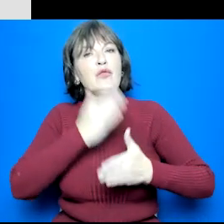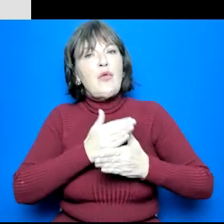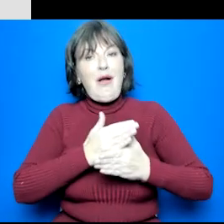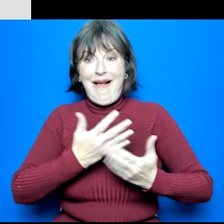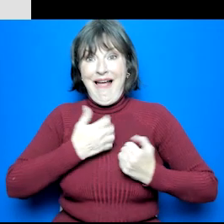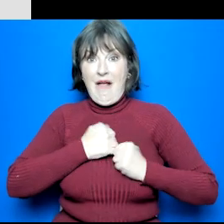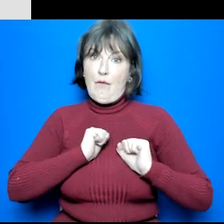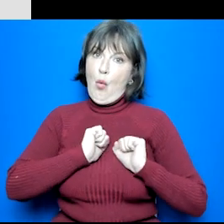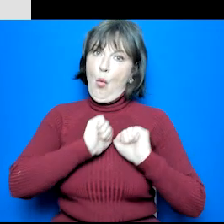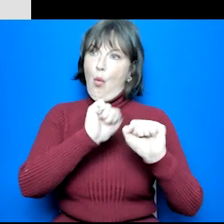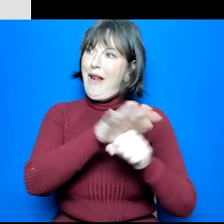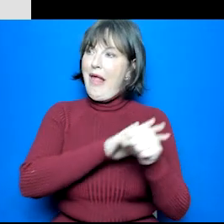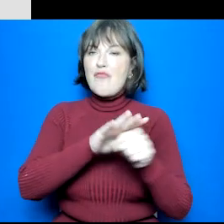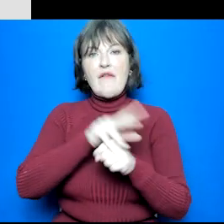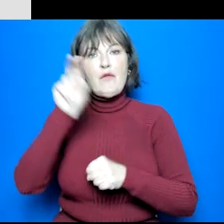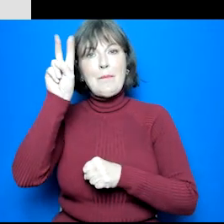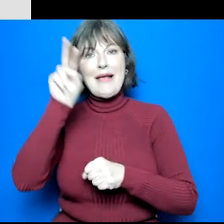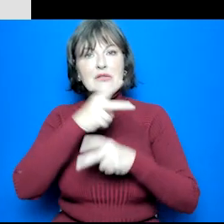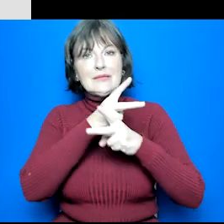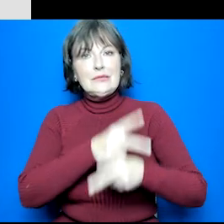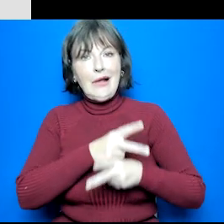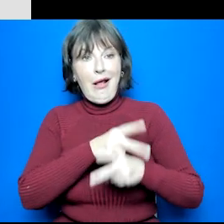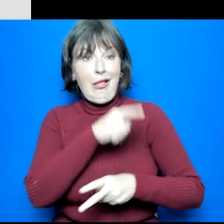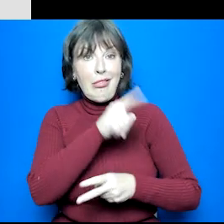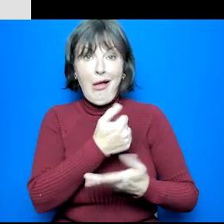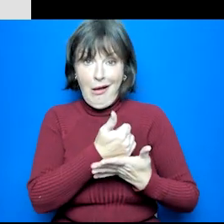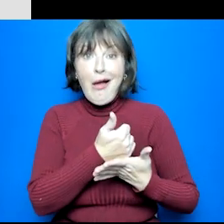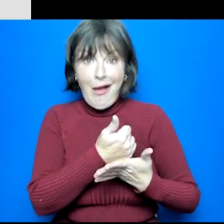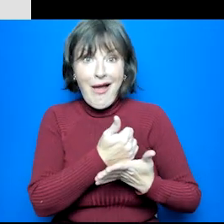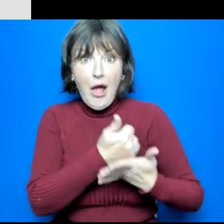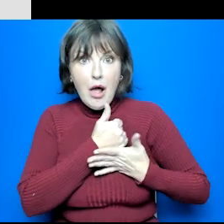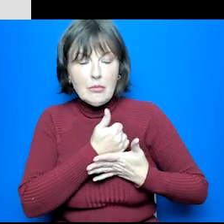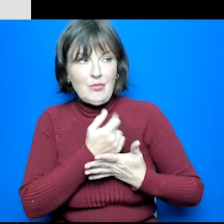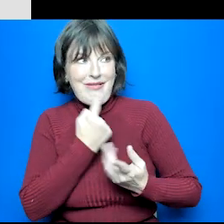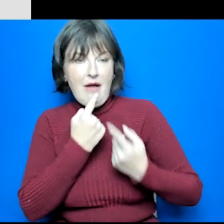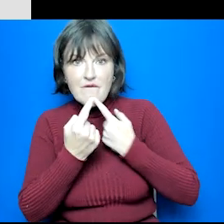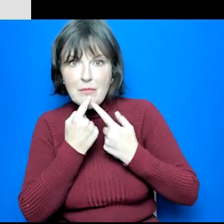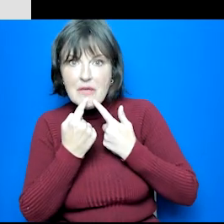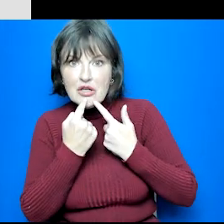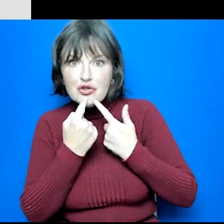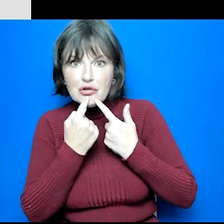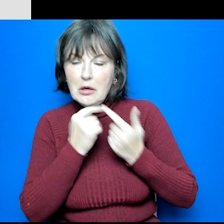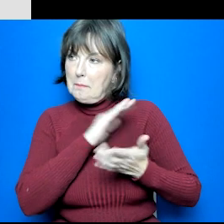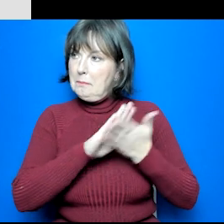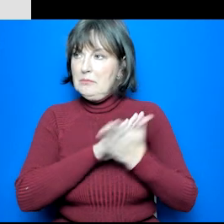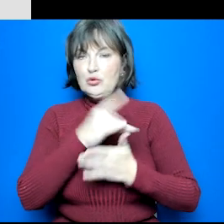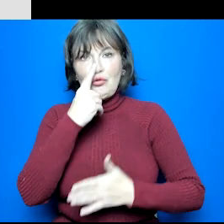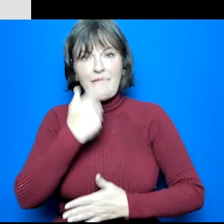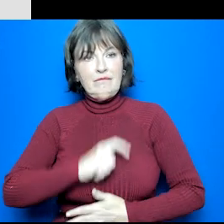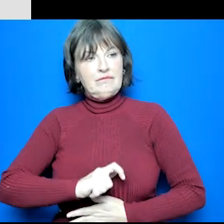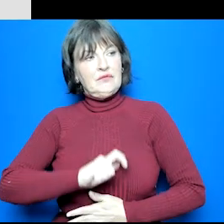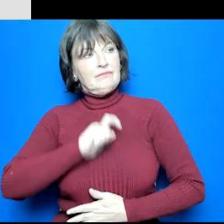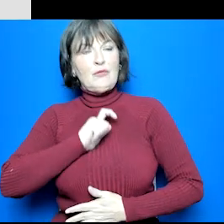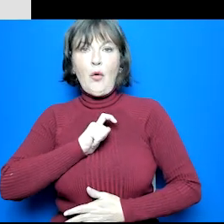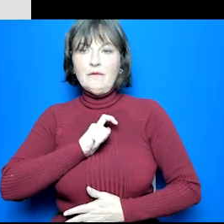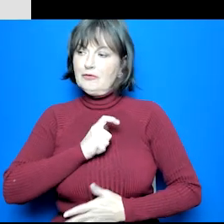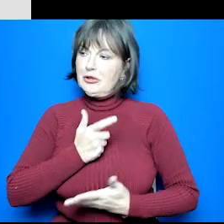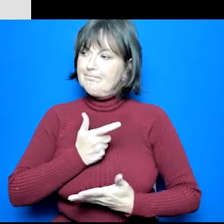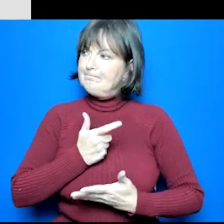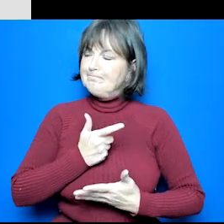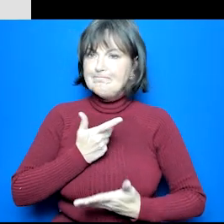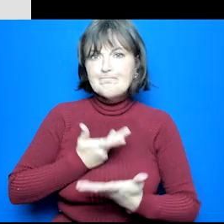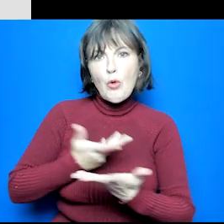dedicated area for parents and carers on the site, and that can help give you the information to have career conversations